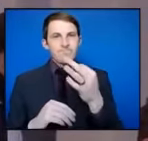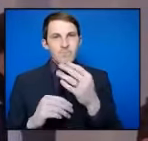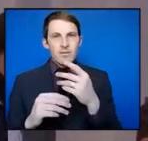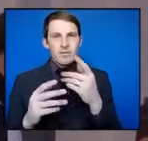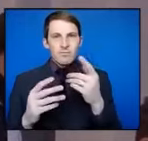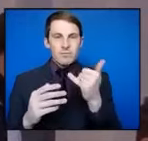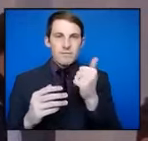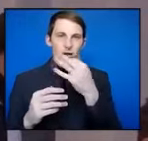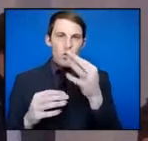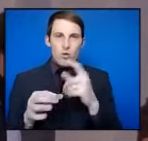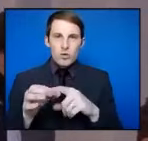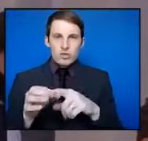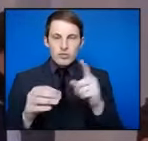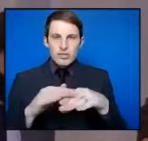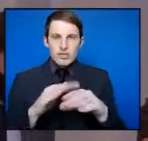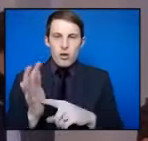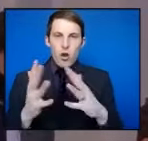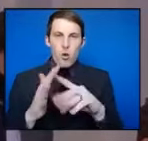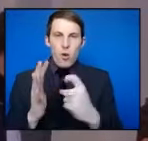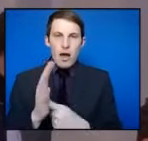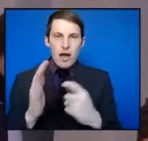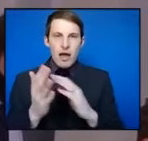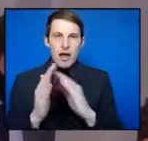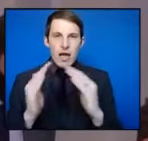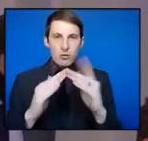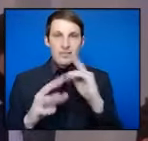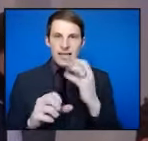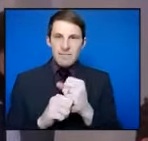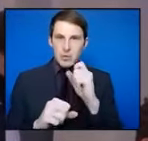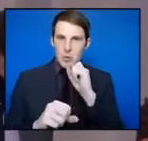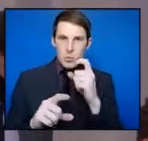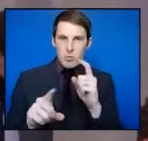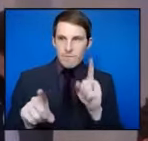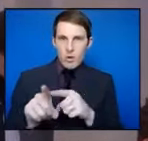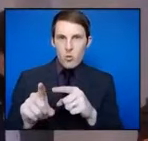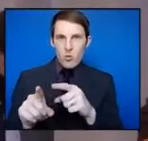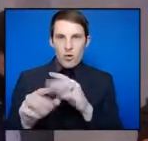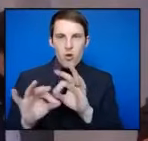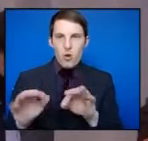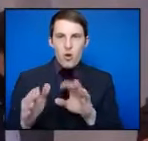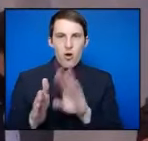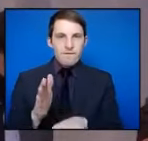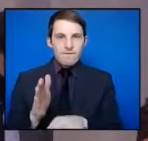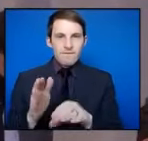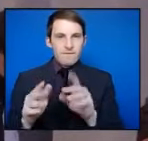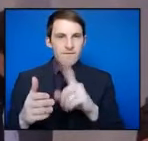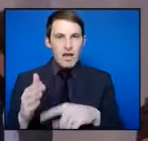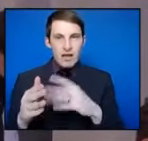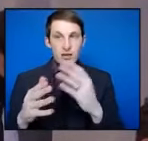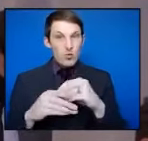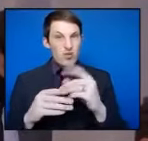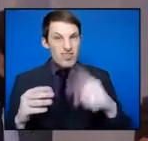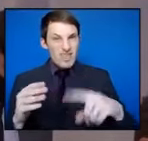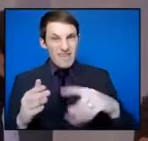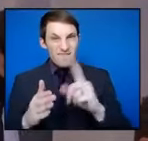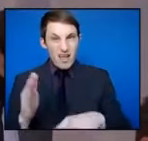house that the government will be going after all of these fines and won't be waiving them, including thousands of fines to children,